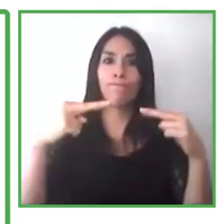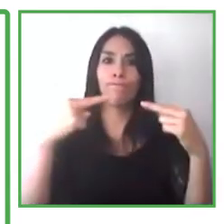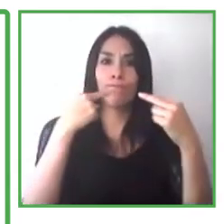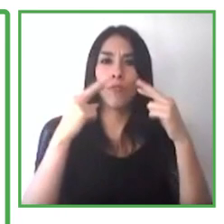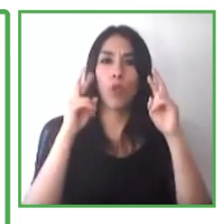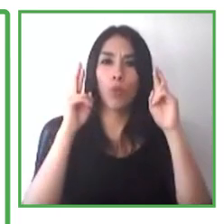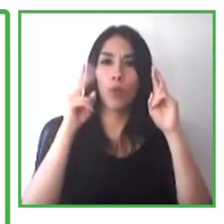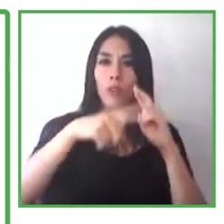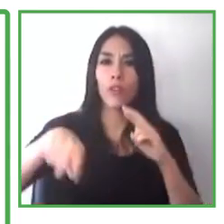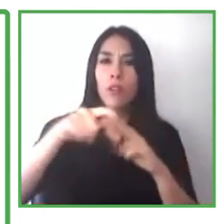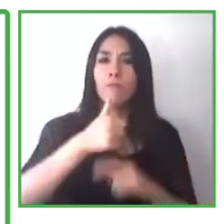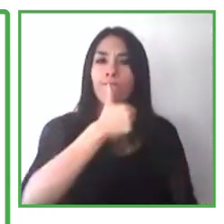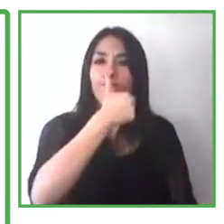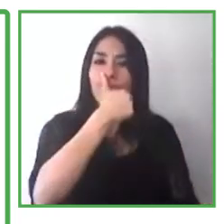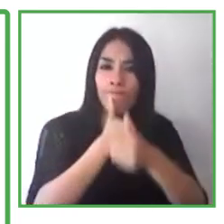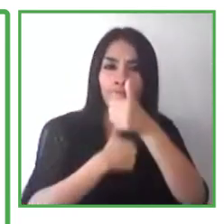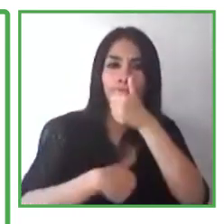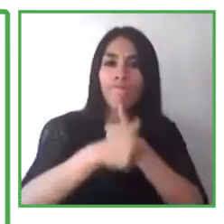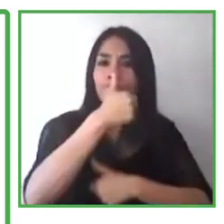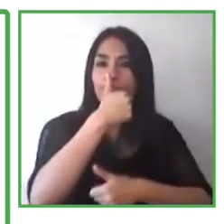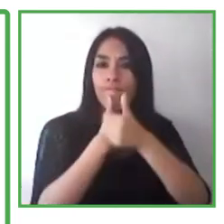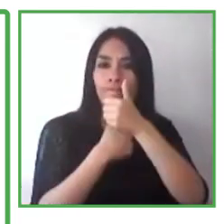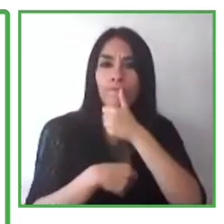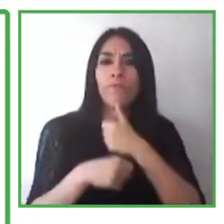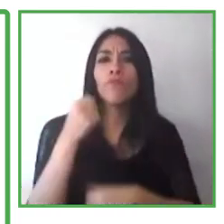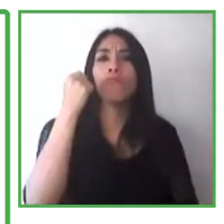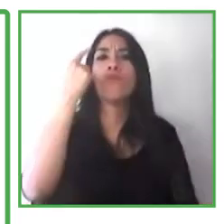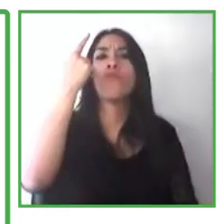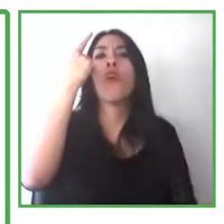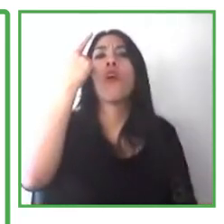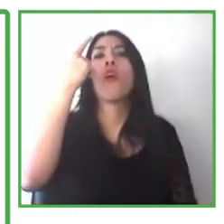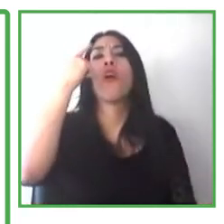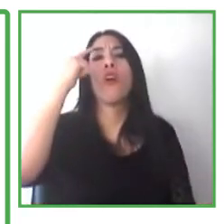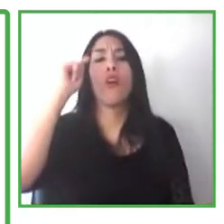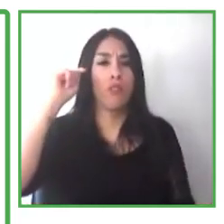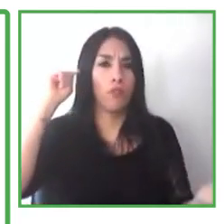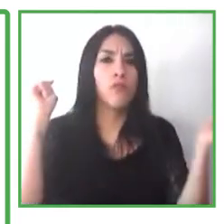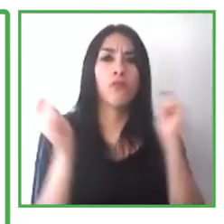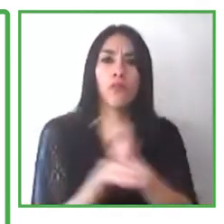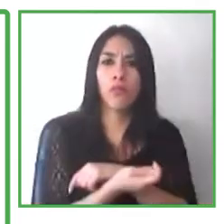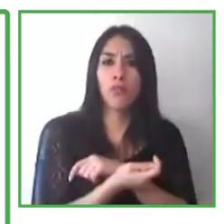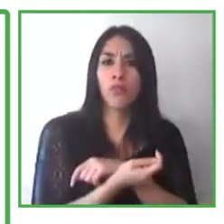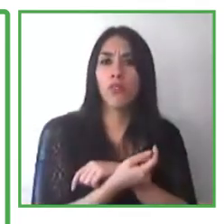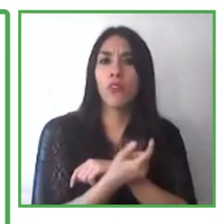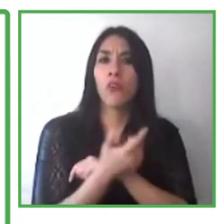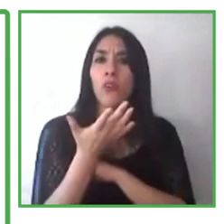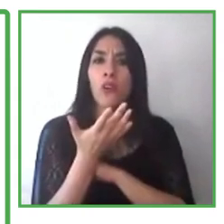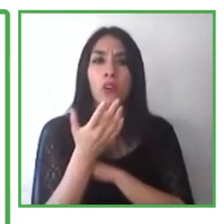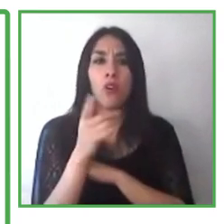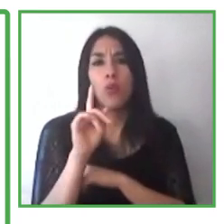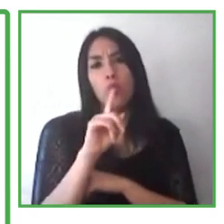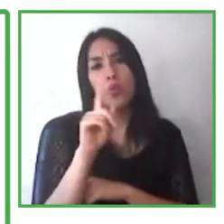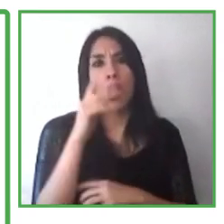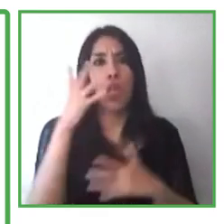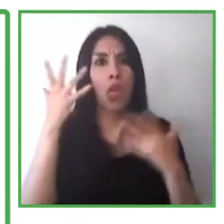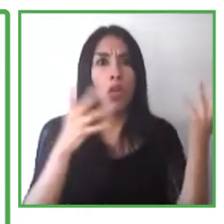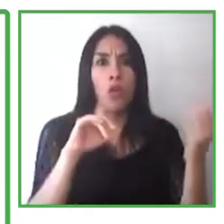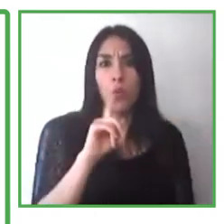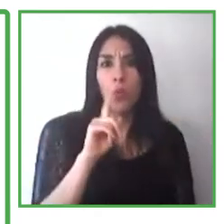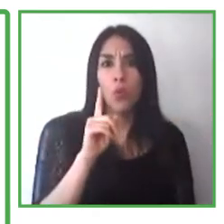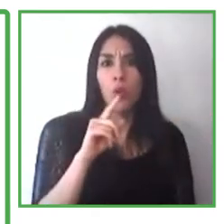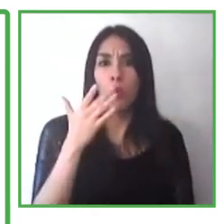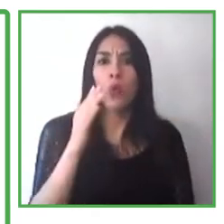two days or in two months. But if you start, you know, step by step, if you are comfortable